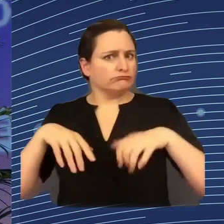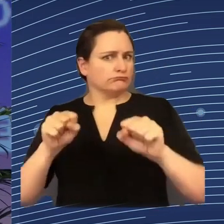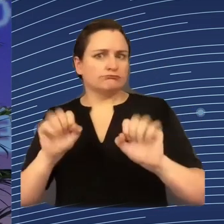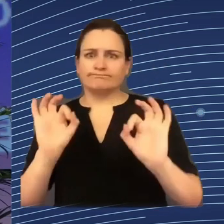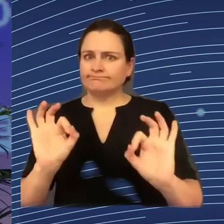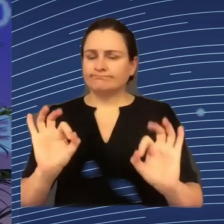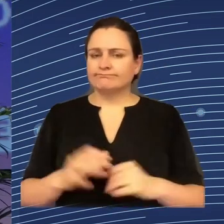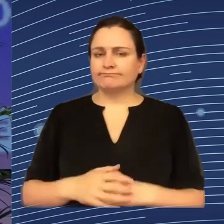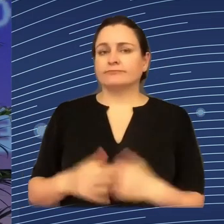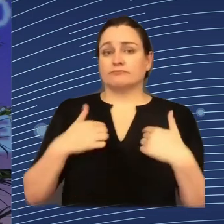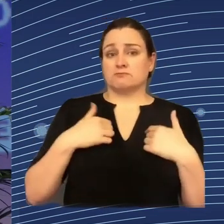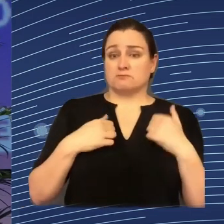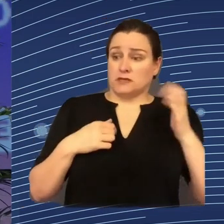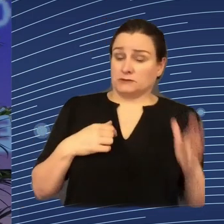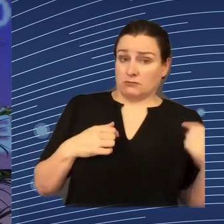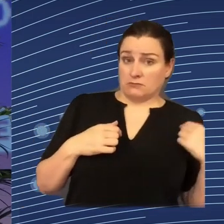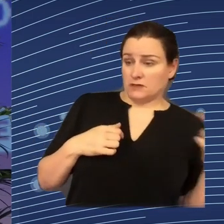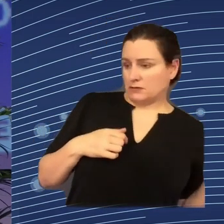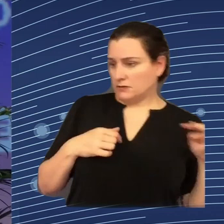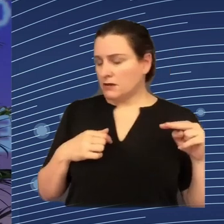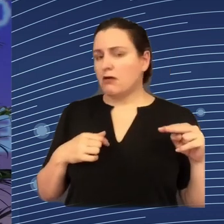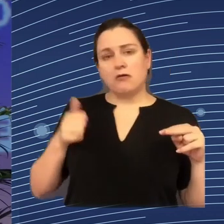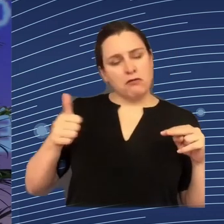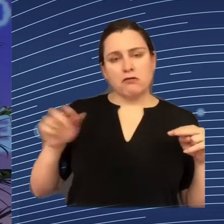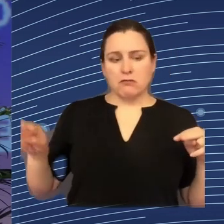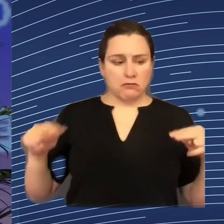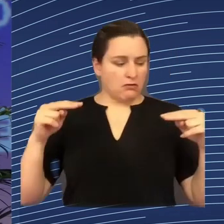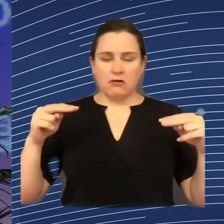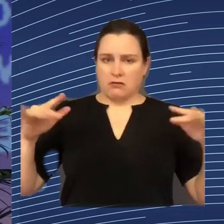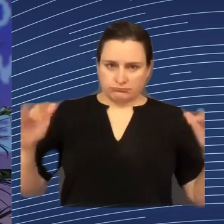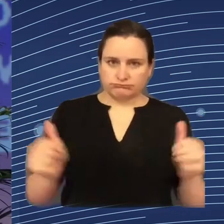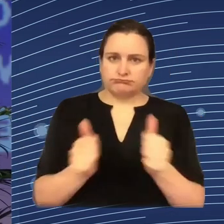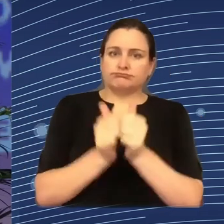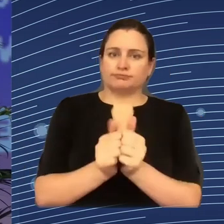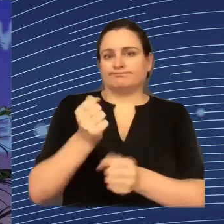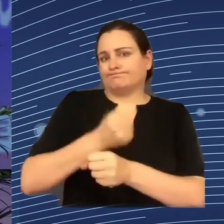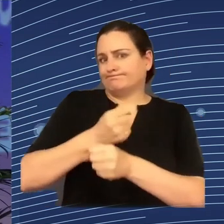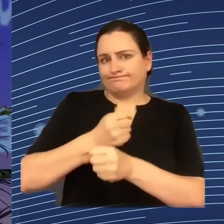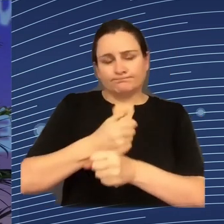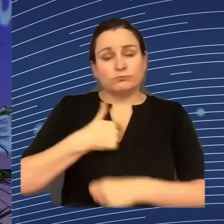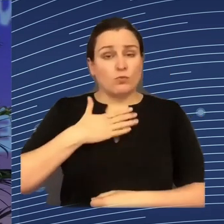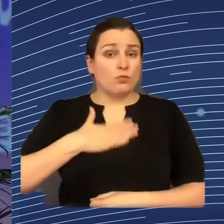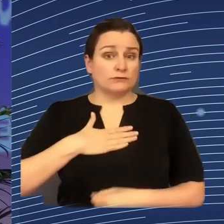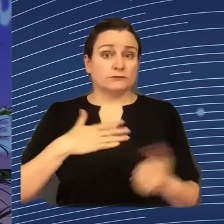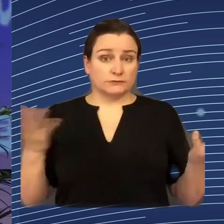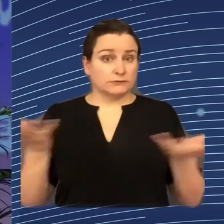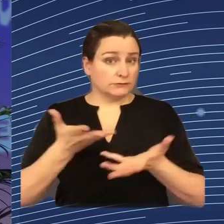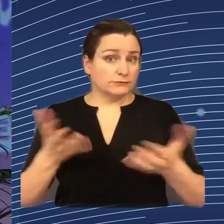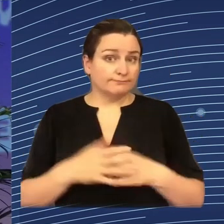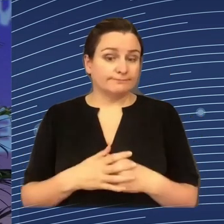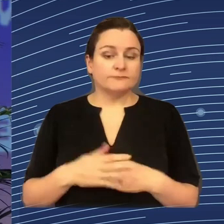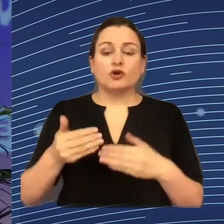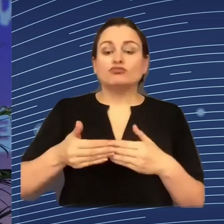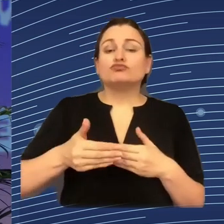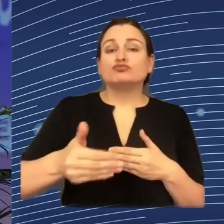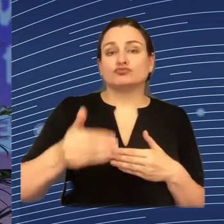willing to cooperate in the best possible way between social partners to make the best of it. And, of course, we will be following the legislative debates,